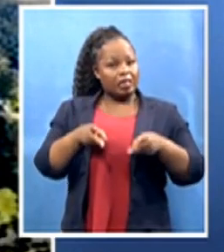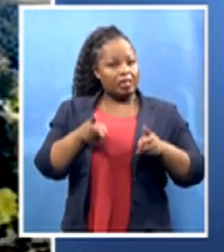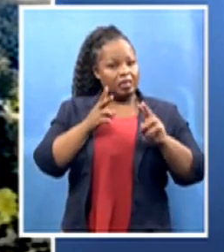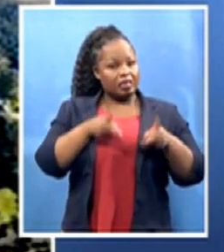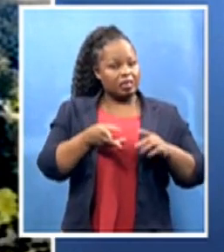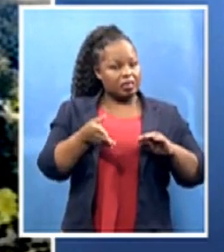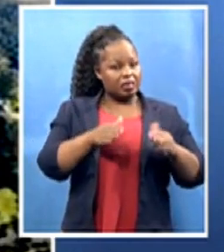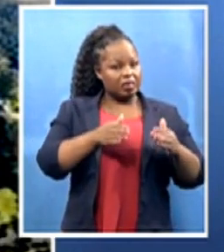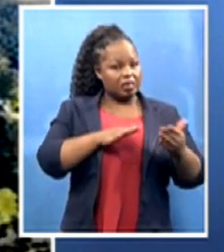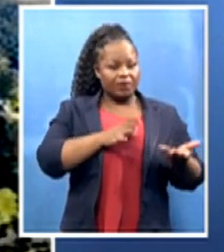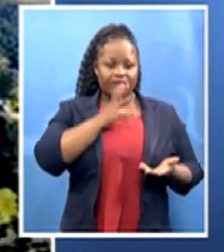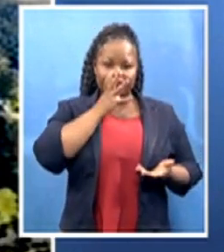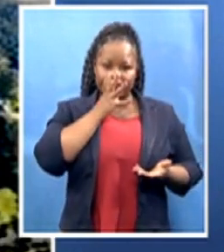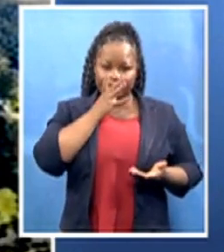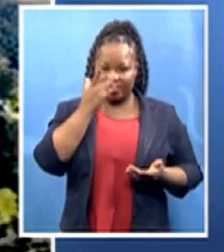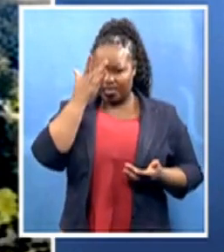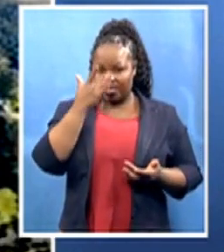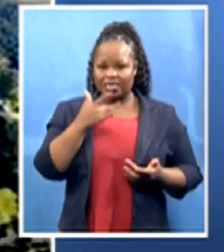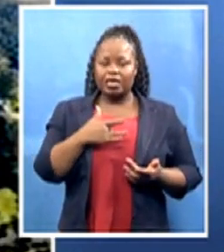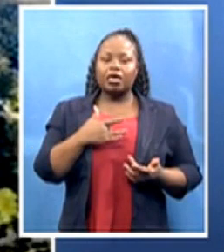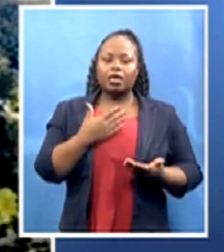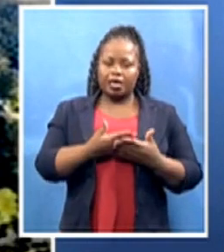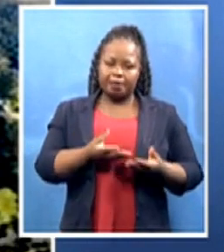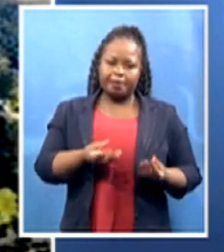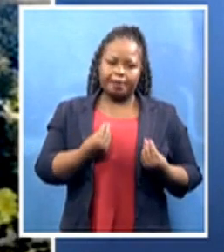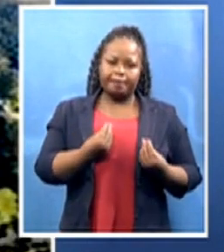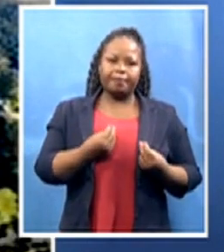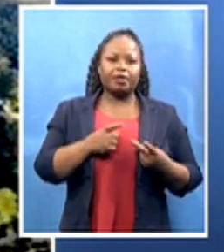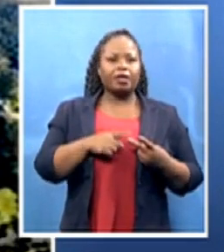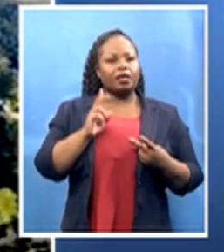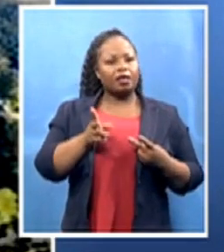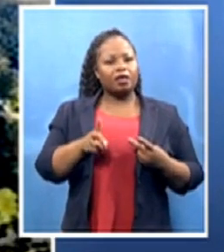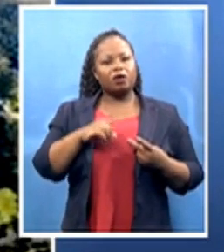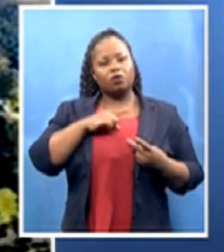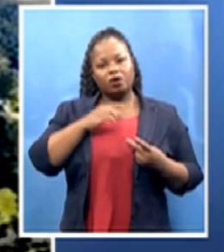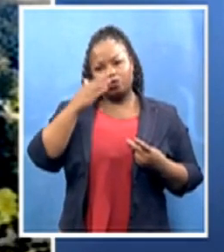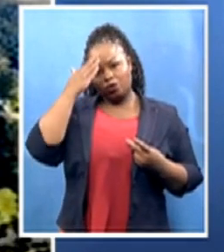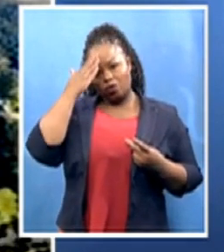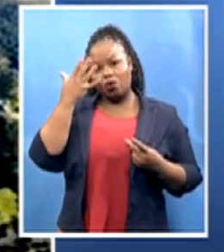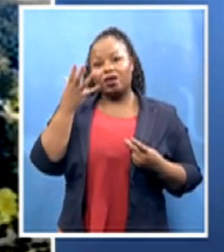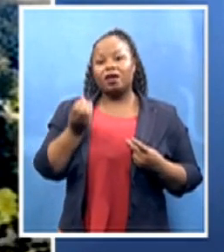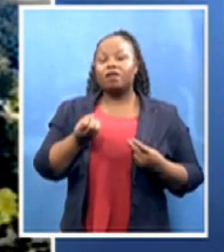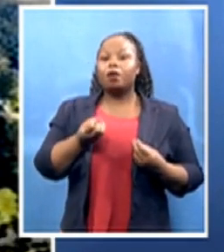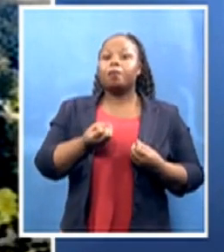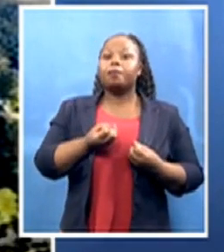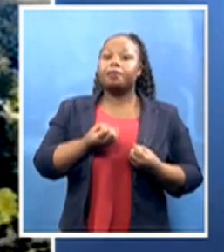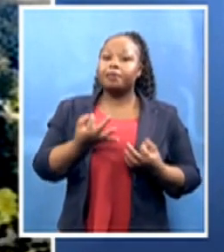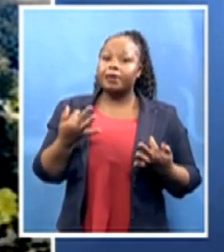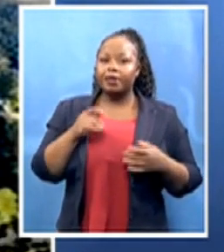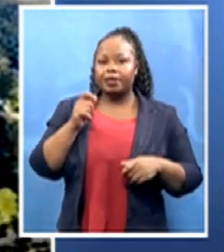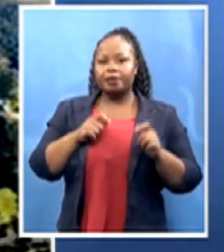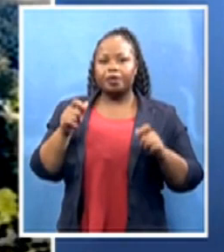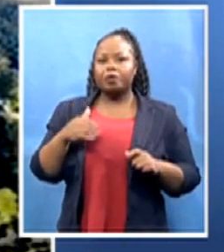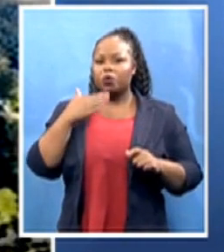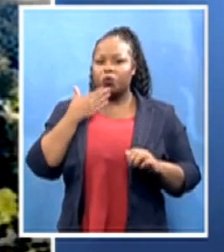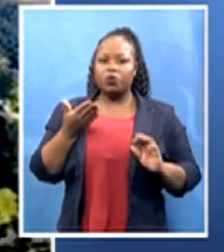recorded deaths. But of course, we also know that we have a number of excess deaths, which are likely in large part due to COVID